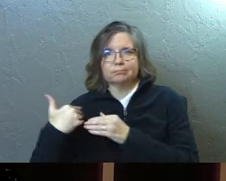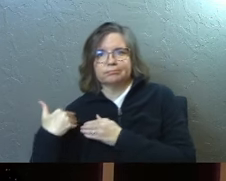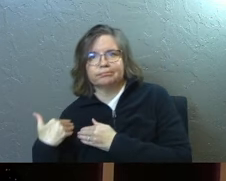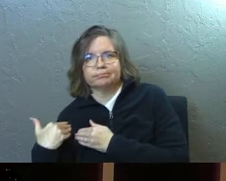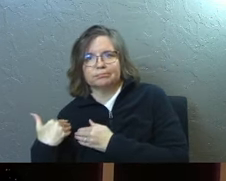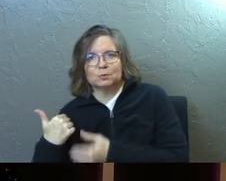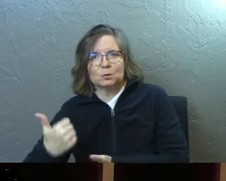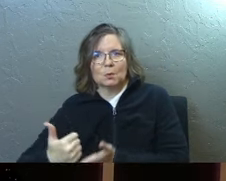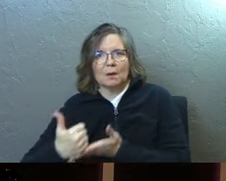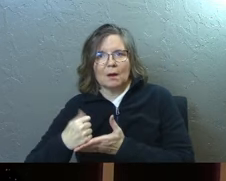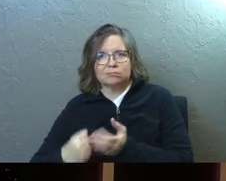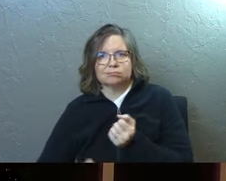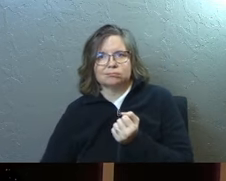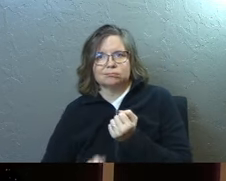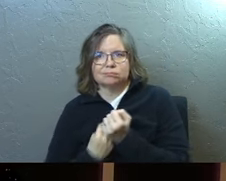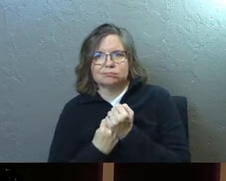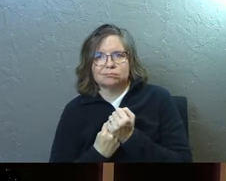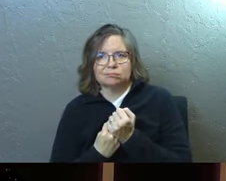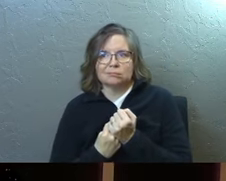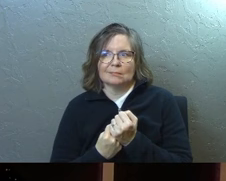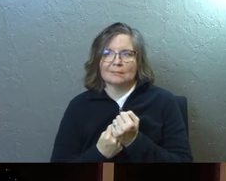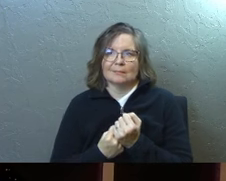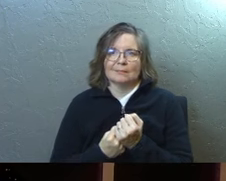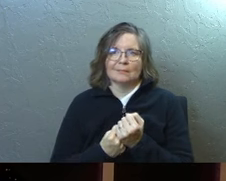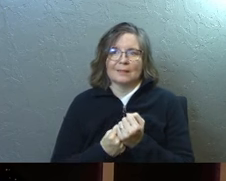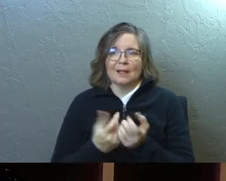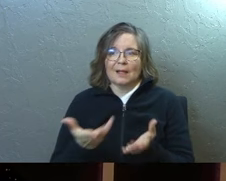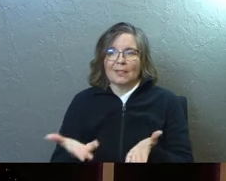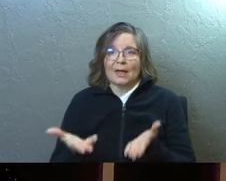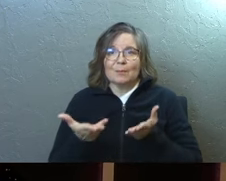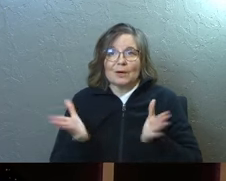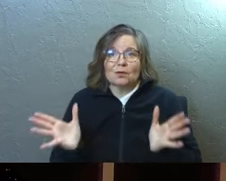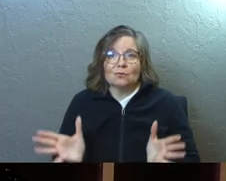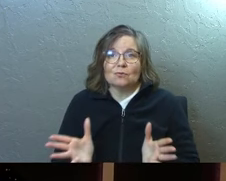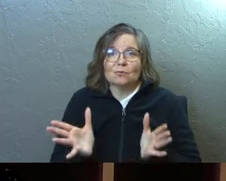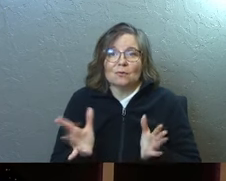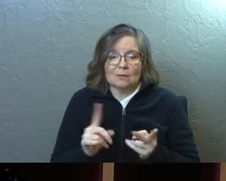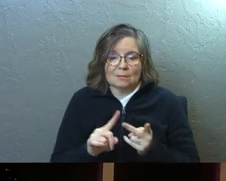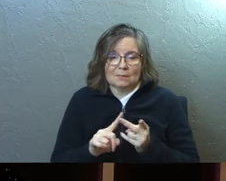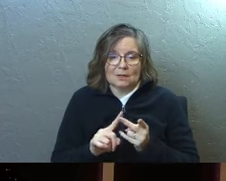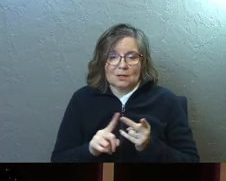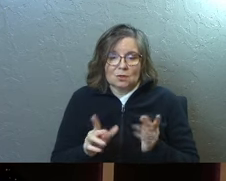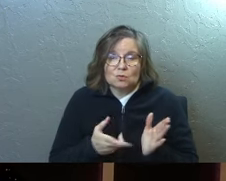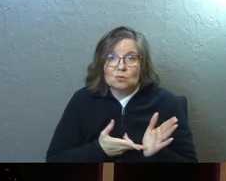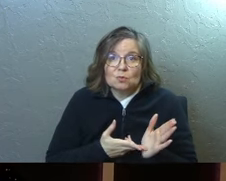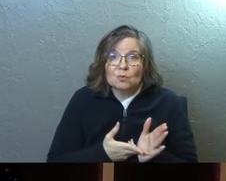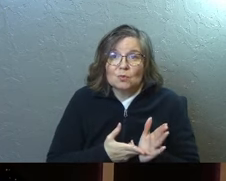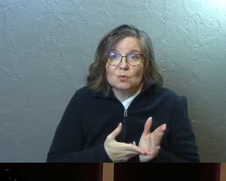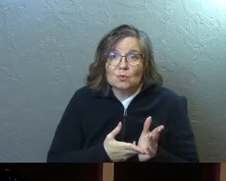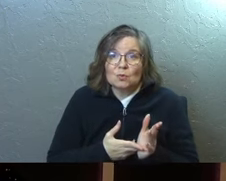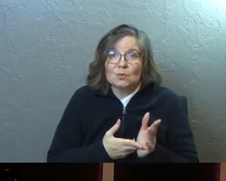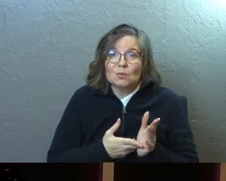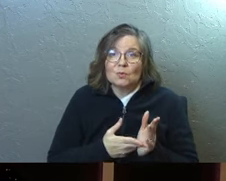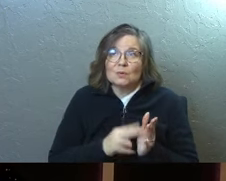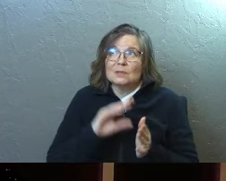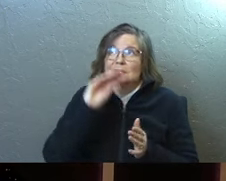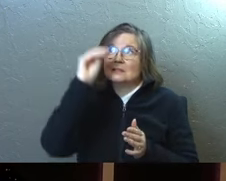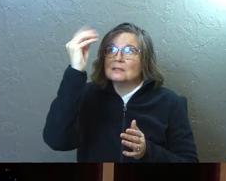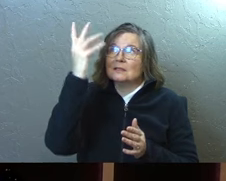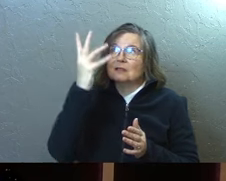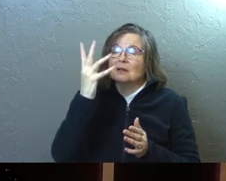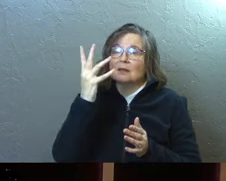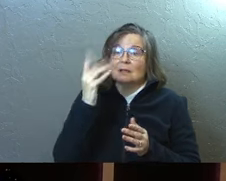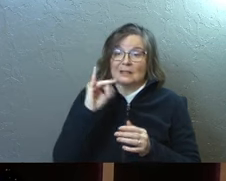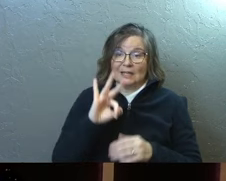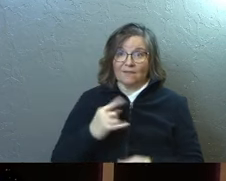They bring sunlight. They bring truth. They bring love into your mourning. When you're alone, it's just you in the dark.